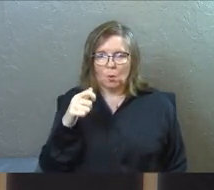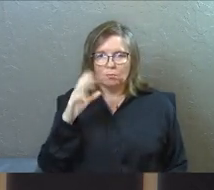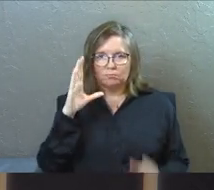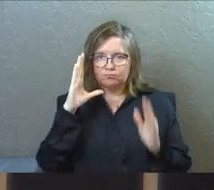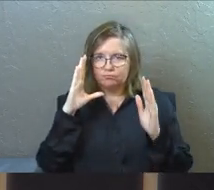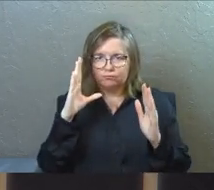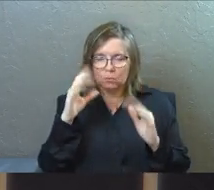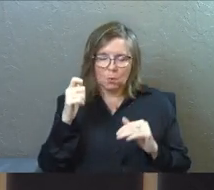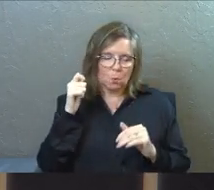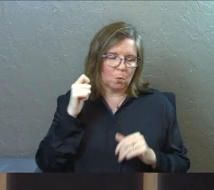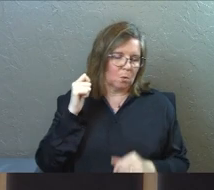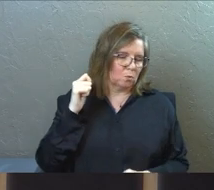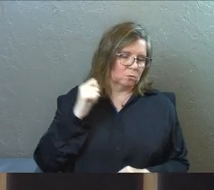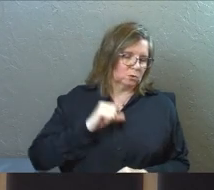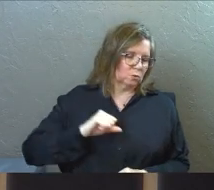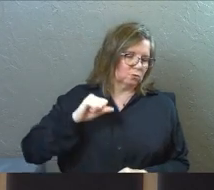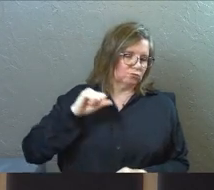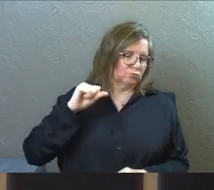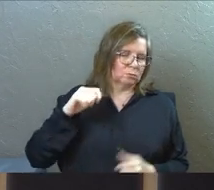It's about won't surrender.